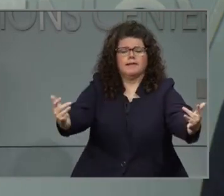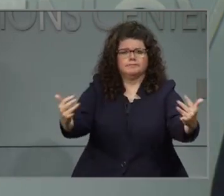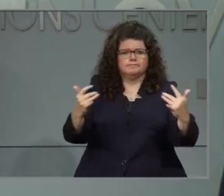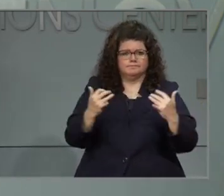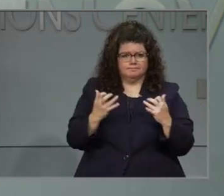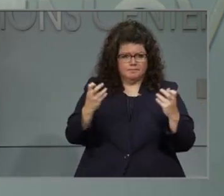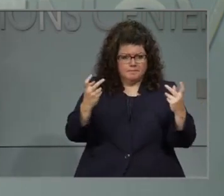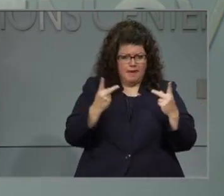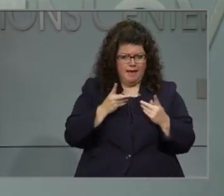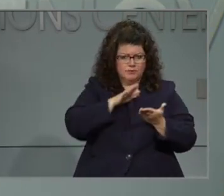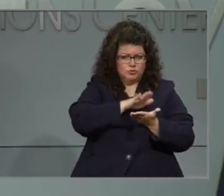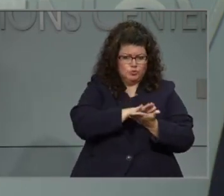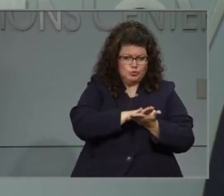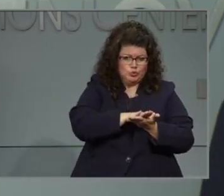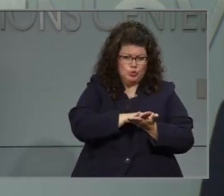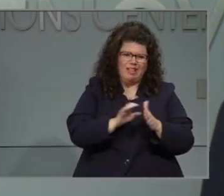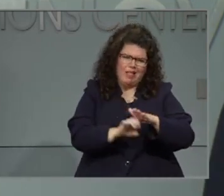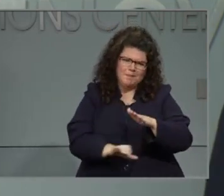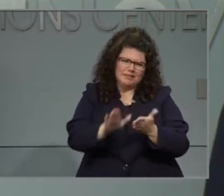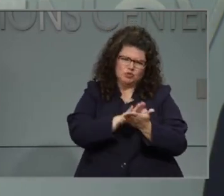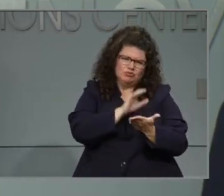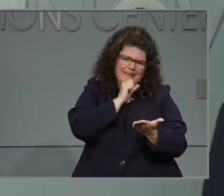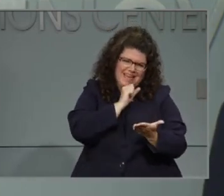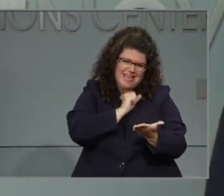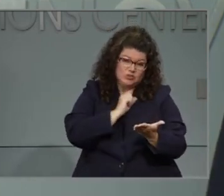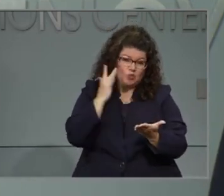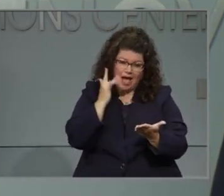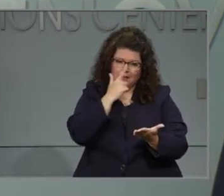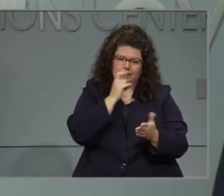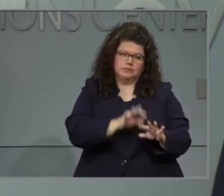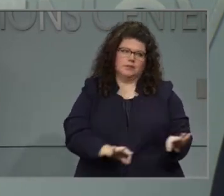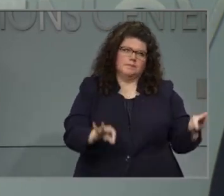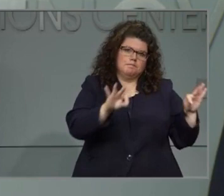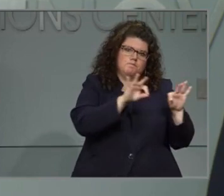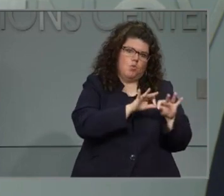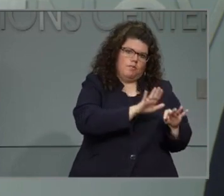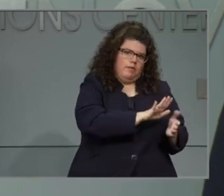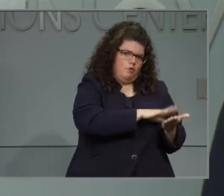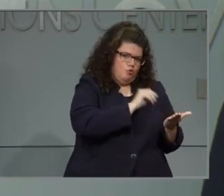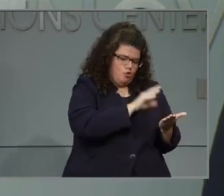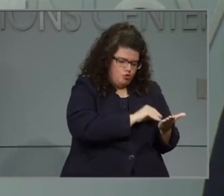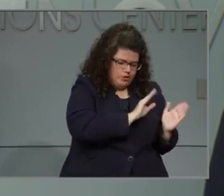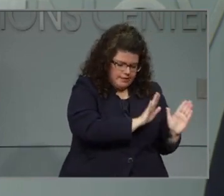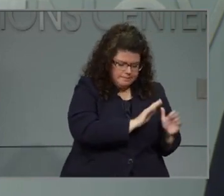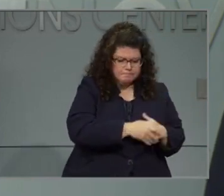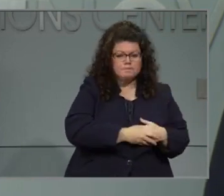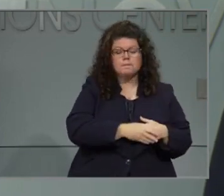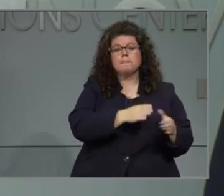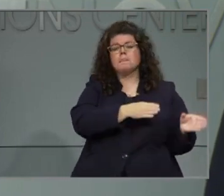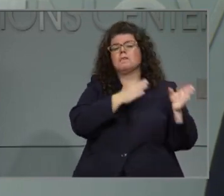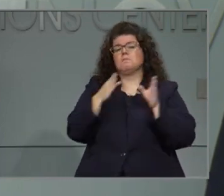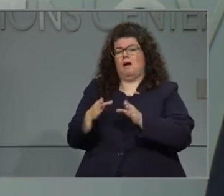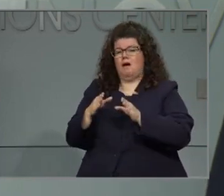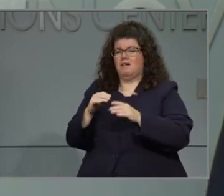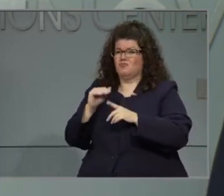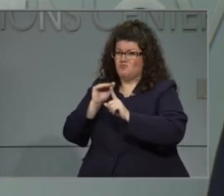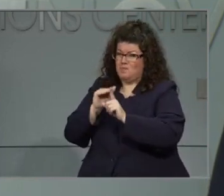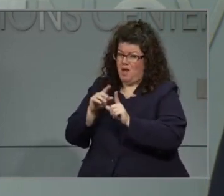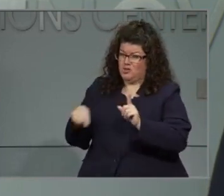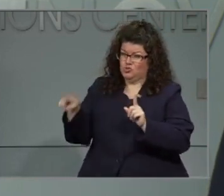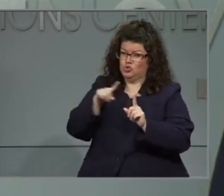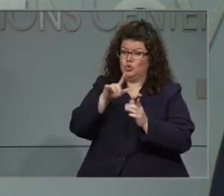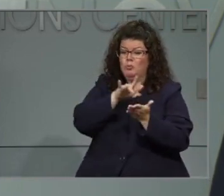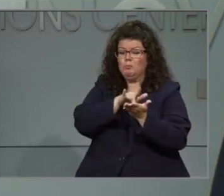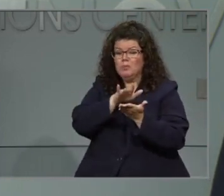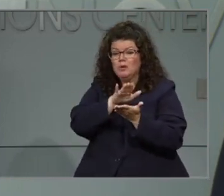elementary schools, back into the classroom because we know how important that is. But I just wanted to remind everyone that even in middle